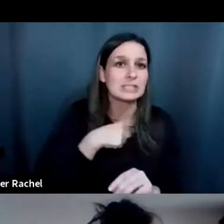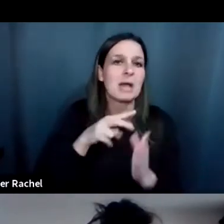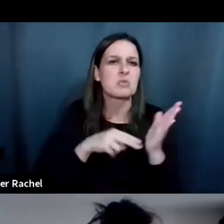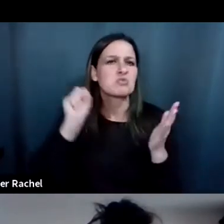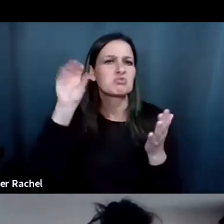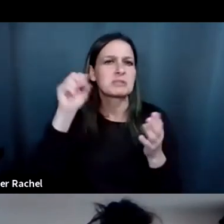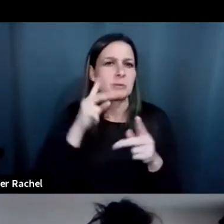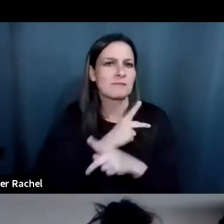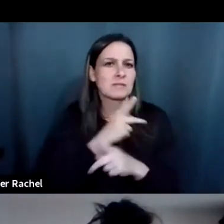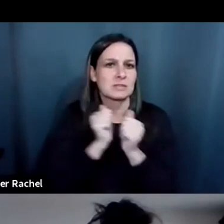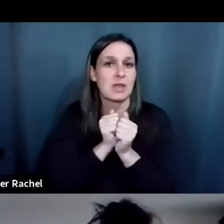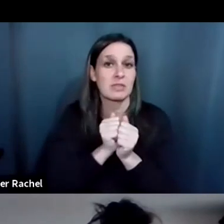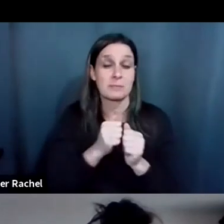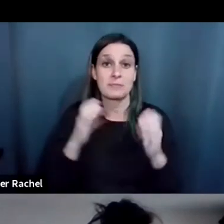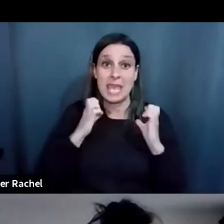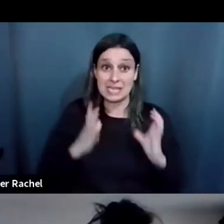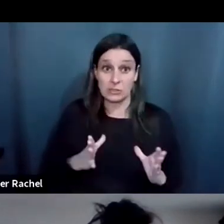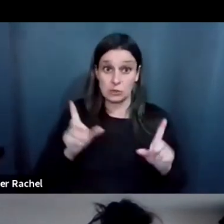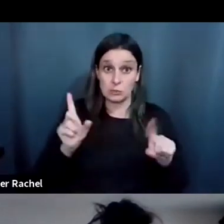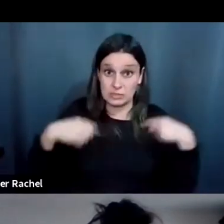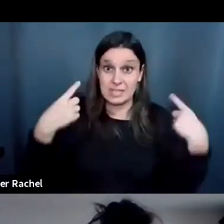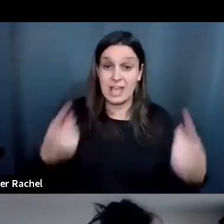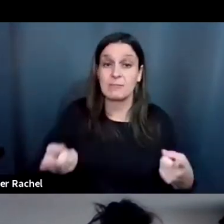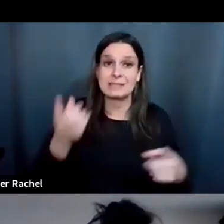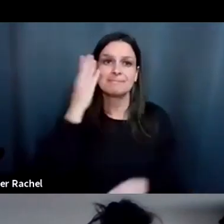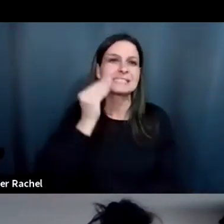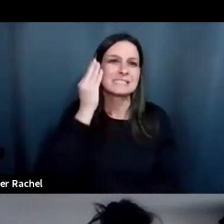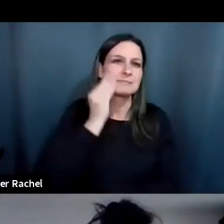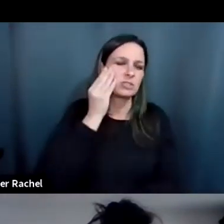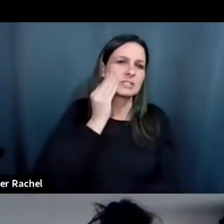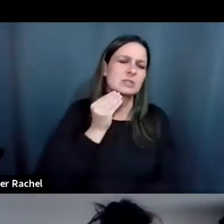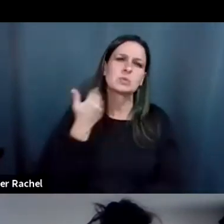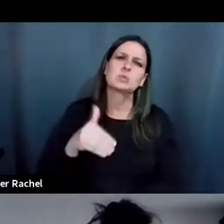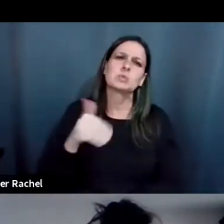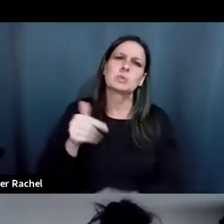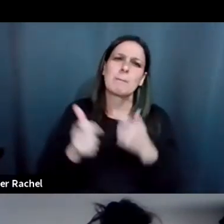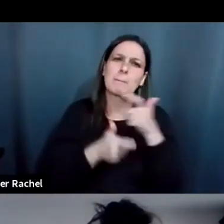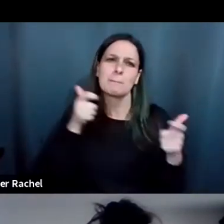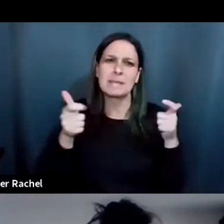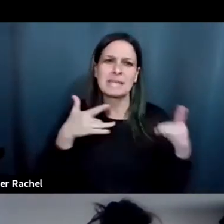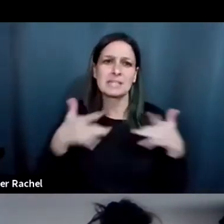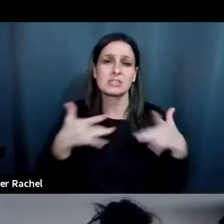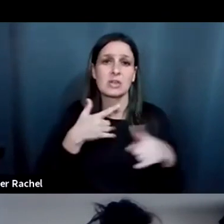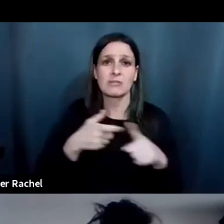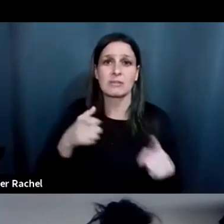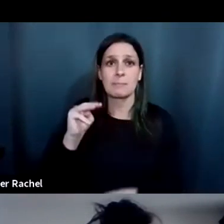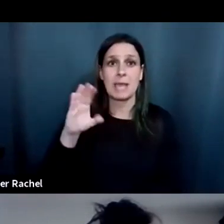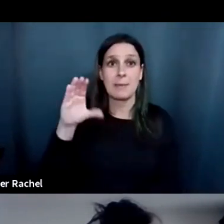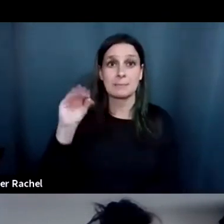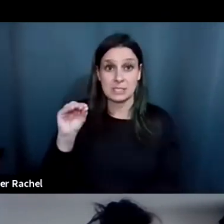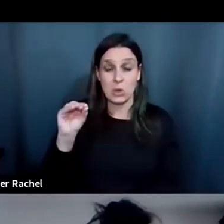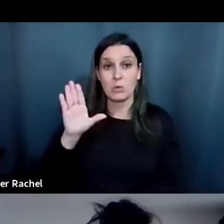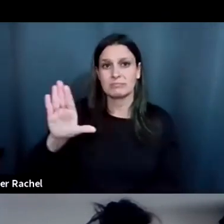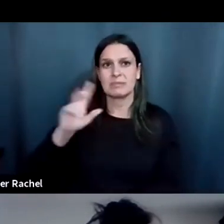it and we'll figure it out. Consumers have been experiencing major concerns from MCOs cutting